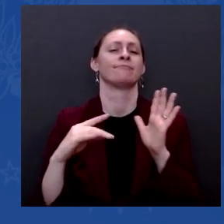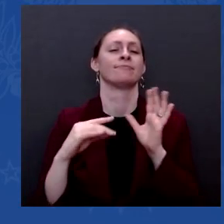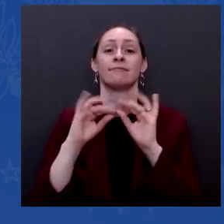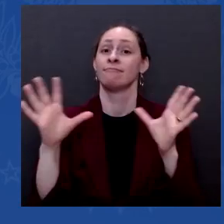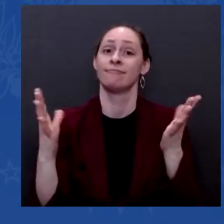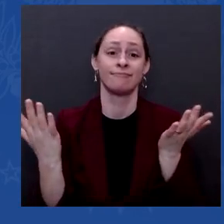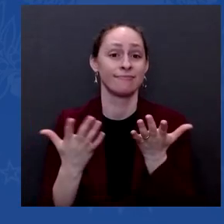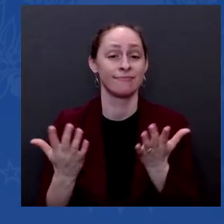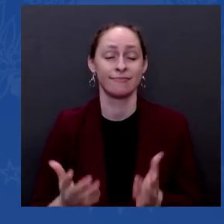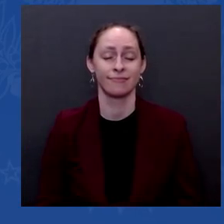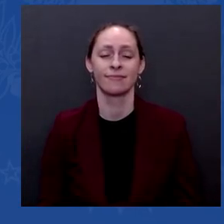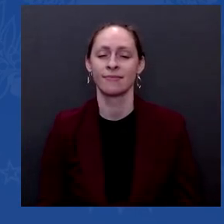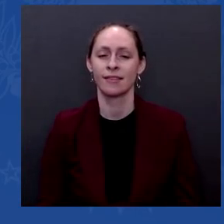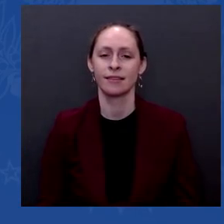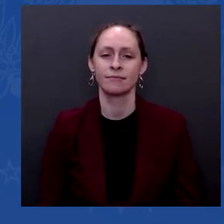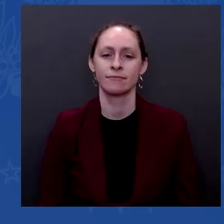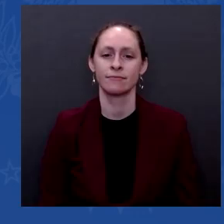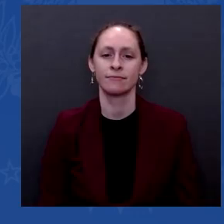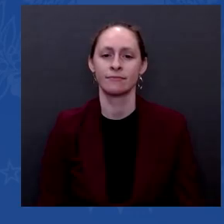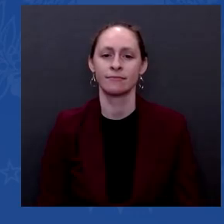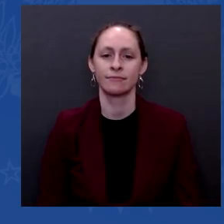viewership. Well,